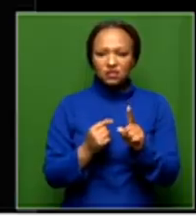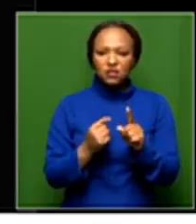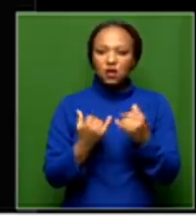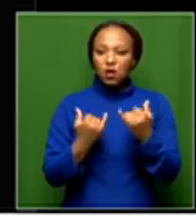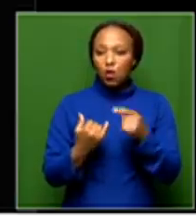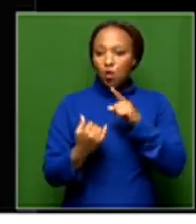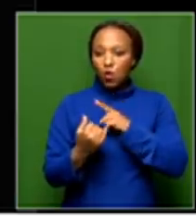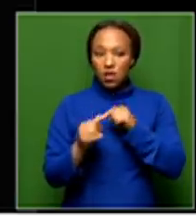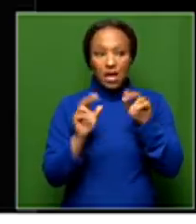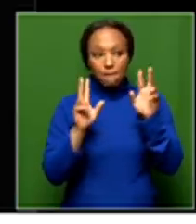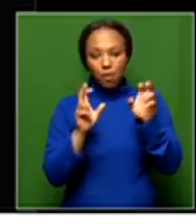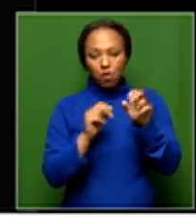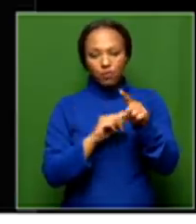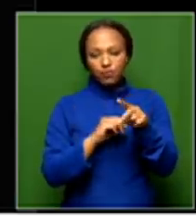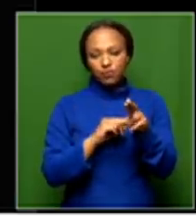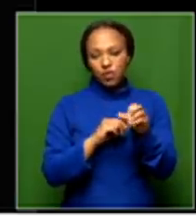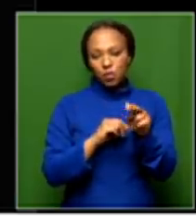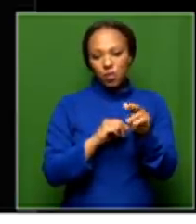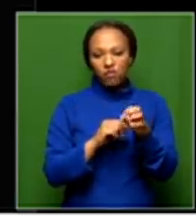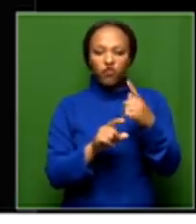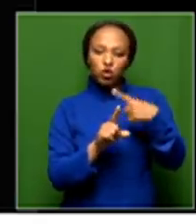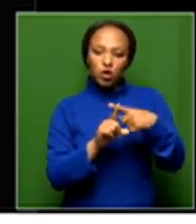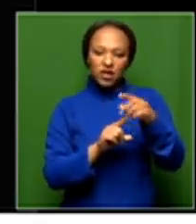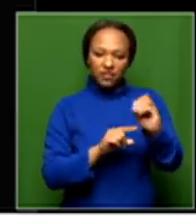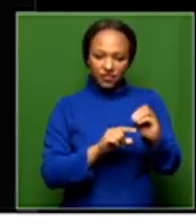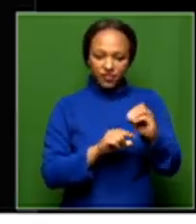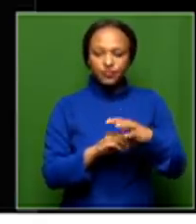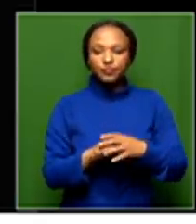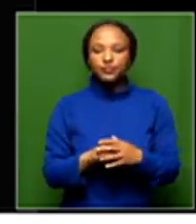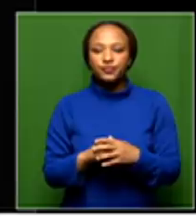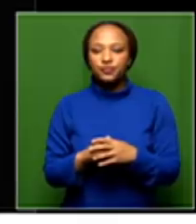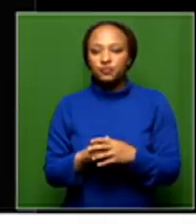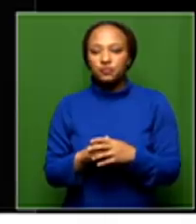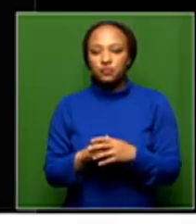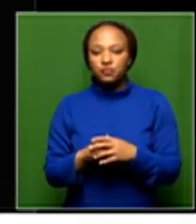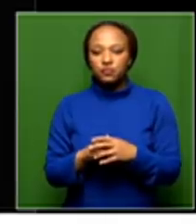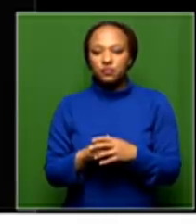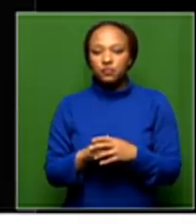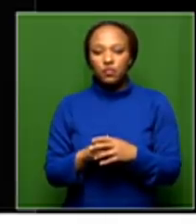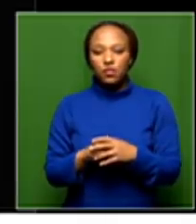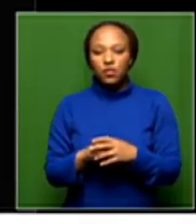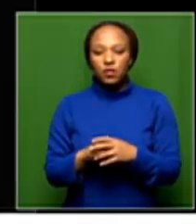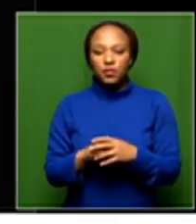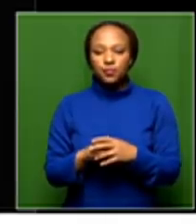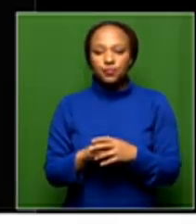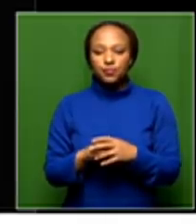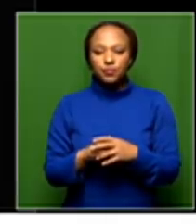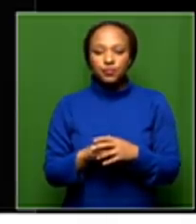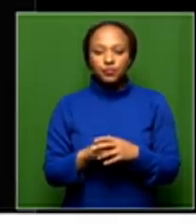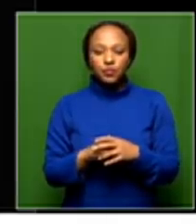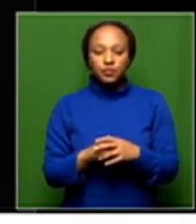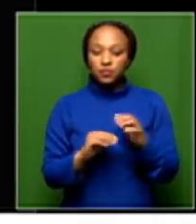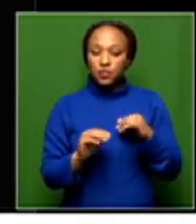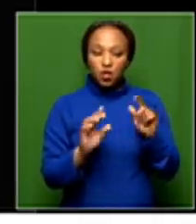that extent, that you see, I mean, you cannot understand it, how people